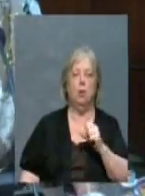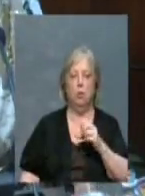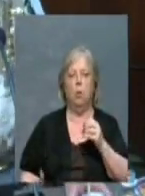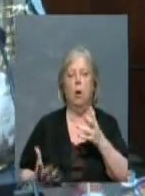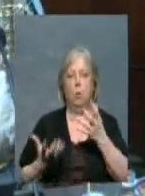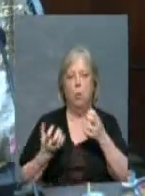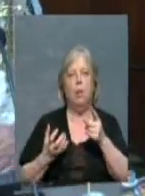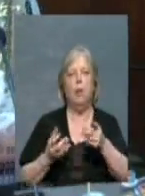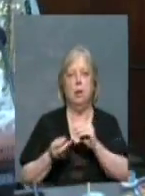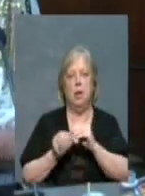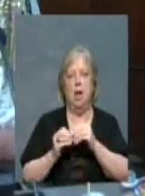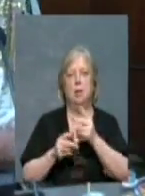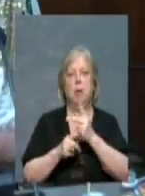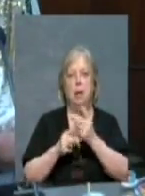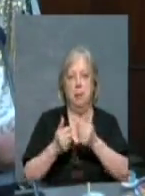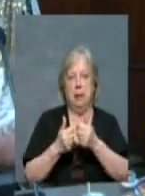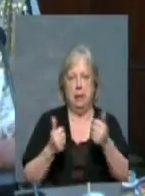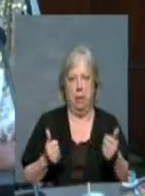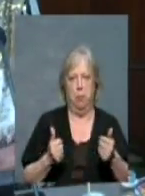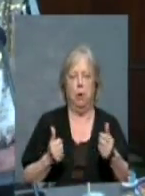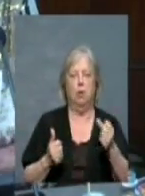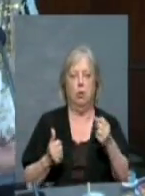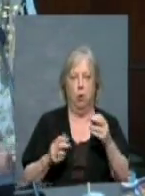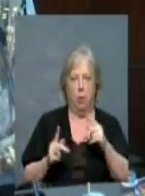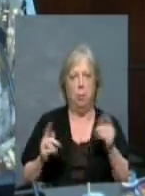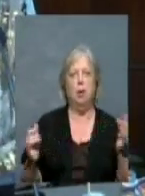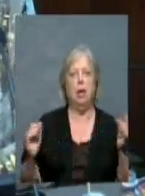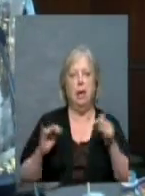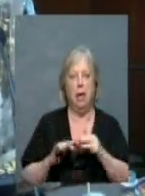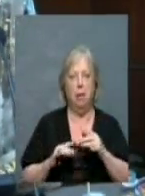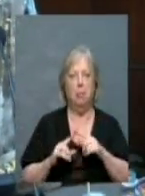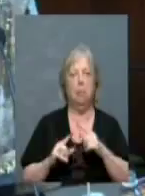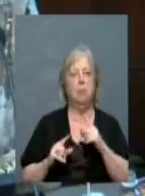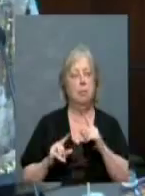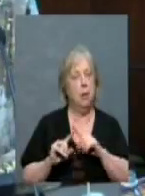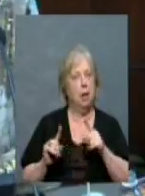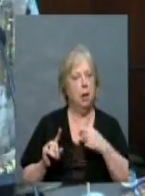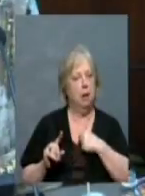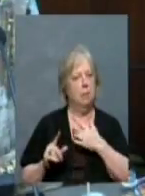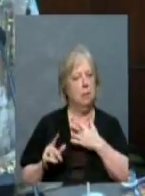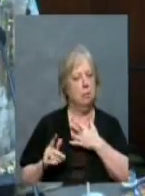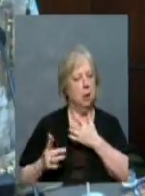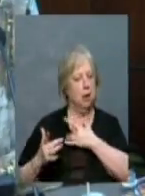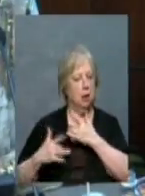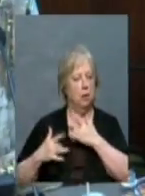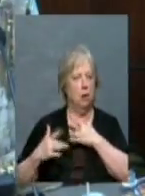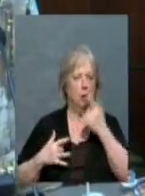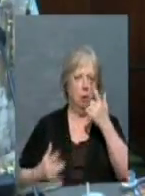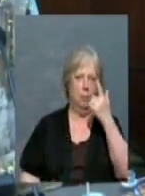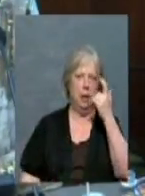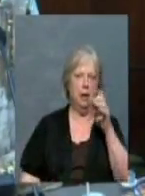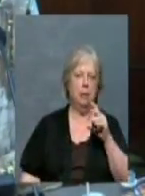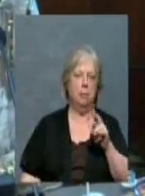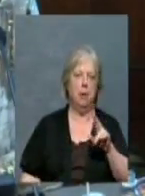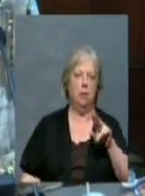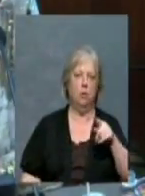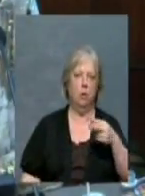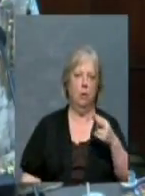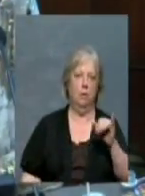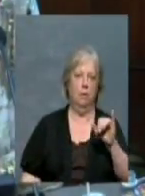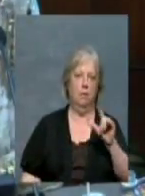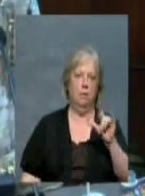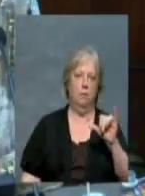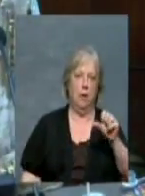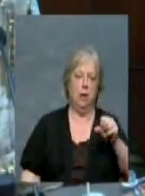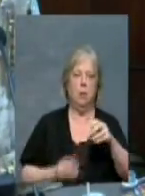come and voice their opinion to this board, but I am concerned because Mr. Phillips has lost control of one of his properties, and